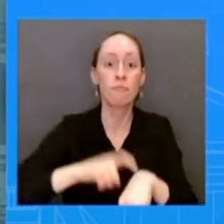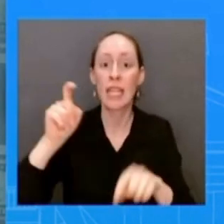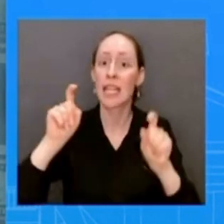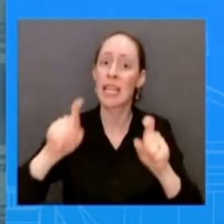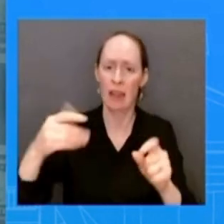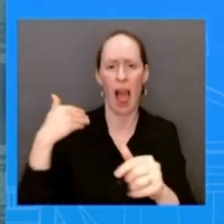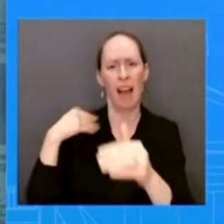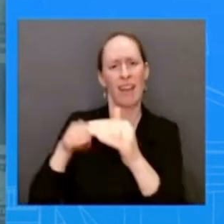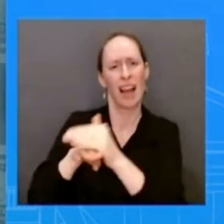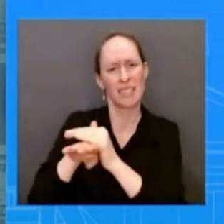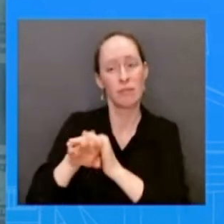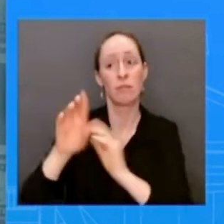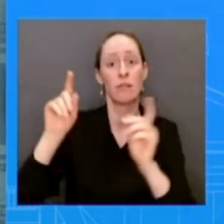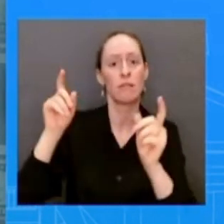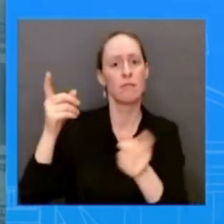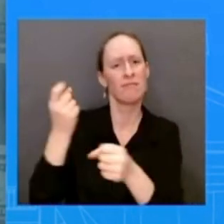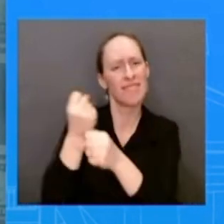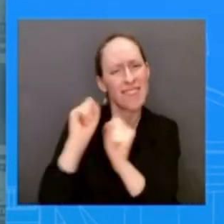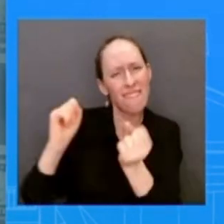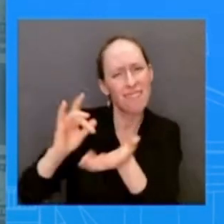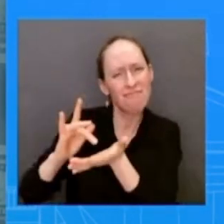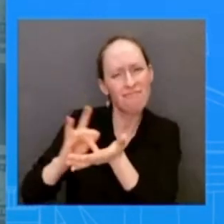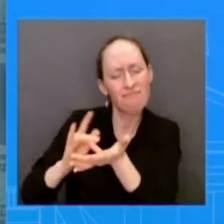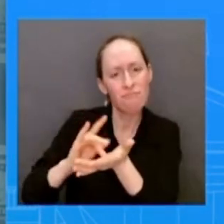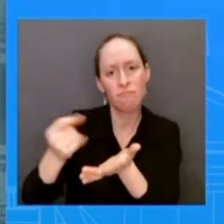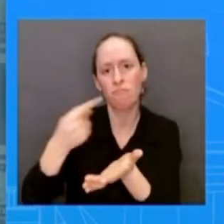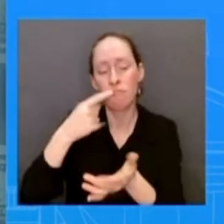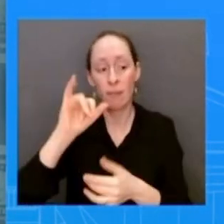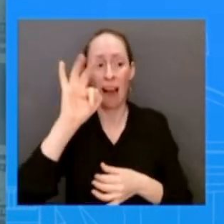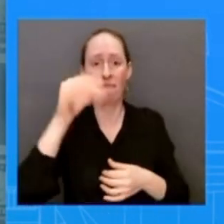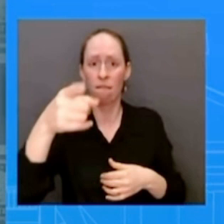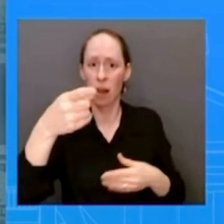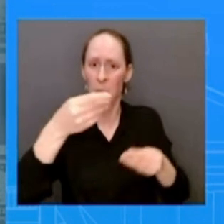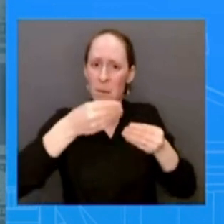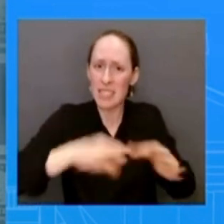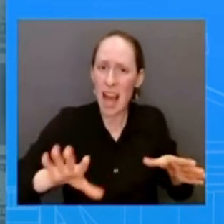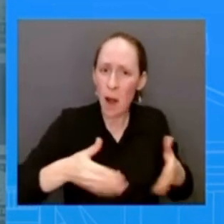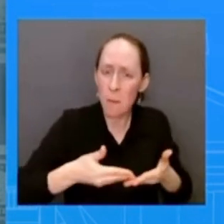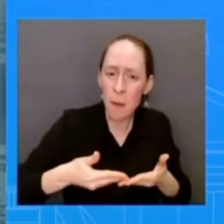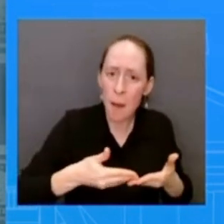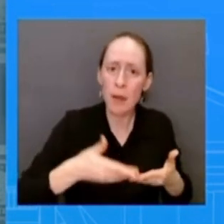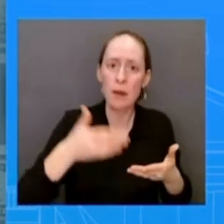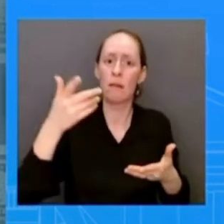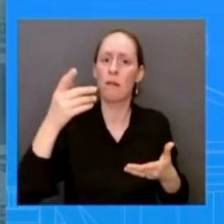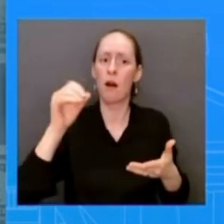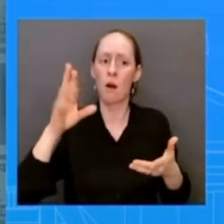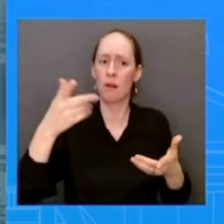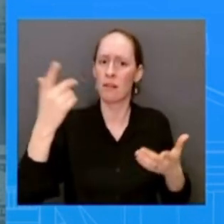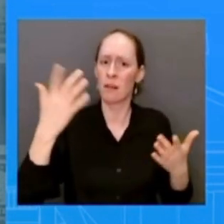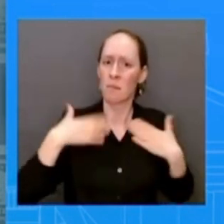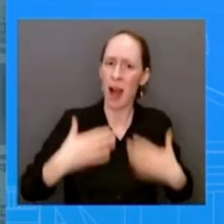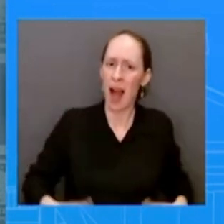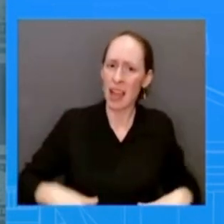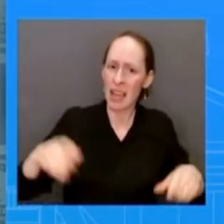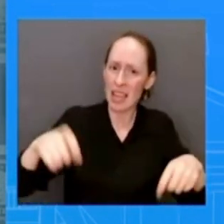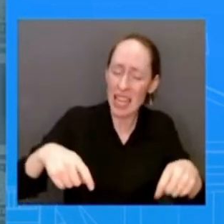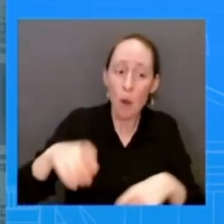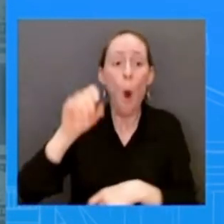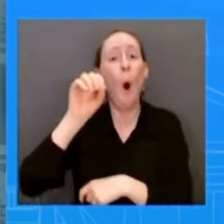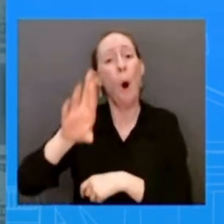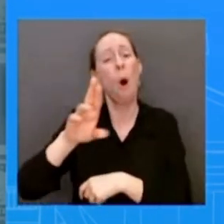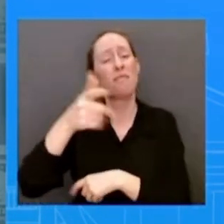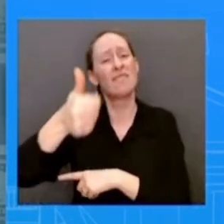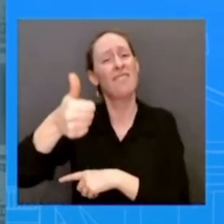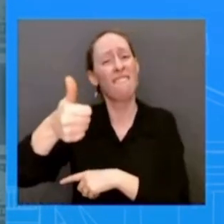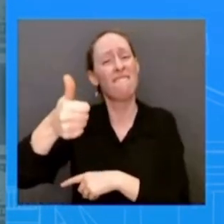concerns uh faced by pharmacies which is why the president's memorandum emphasizes the administration's readiness to support patients providers and